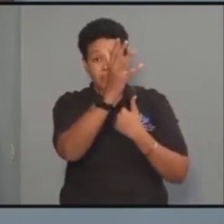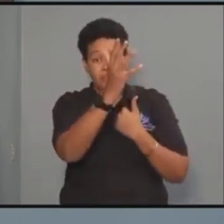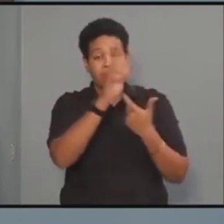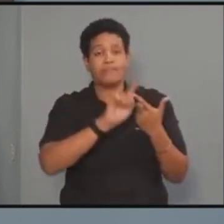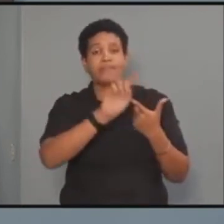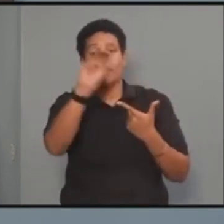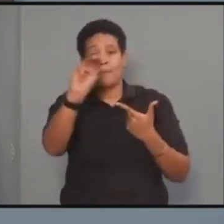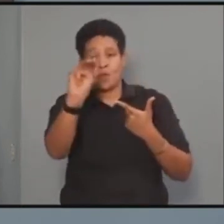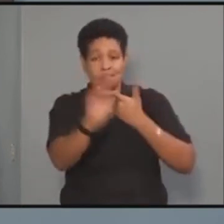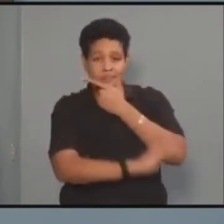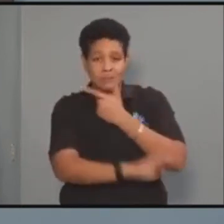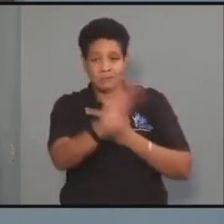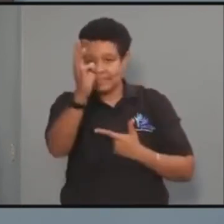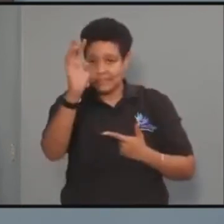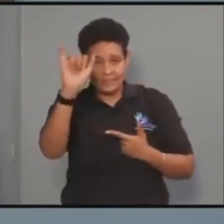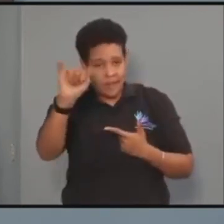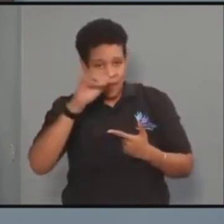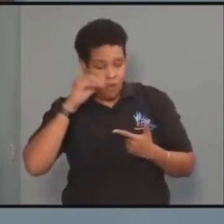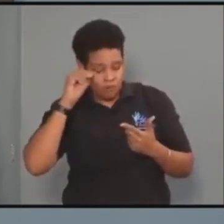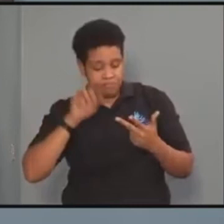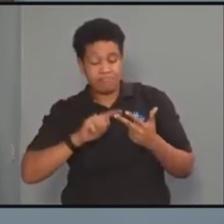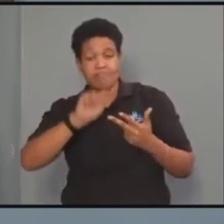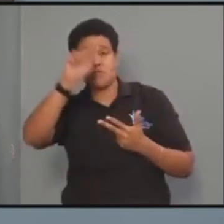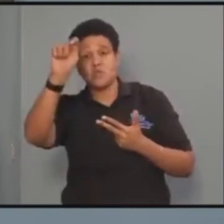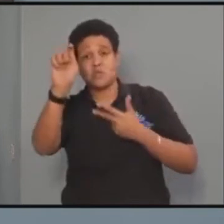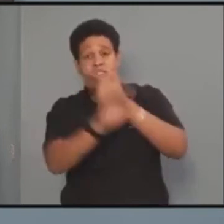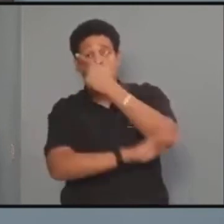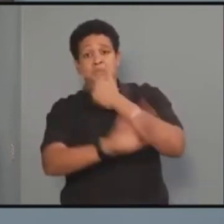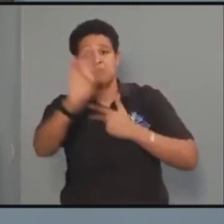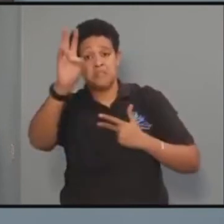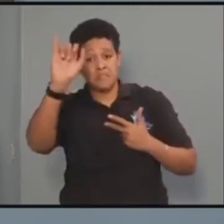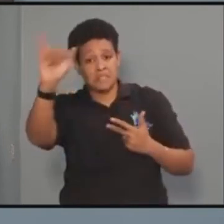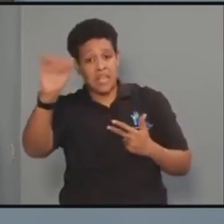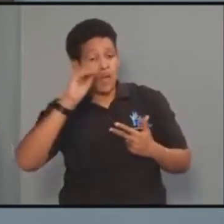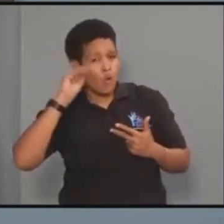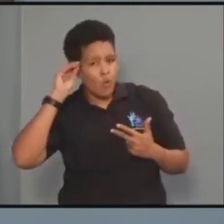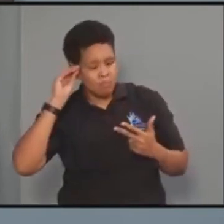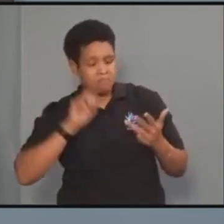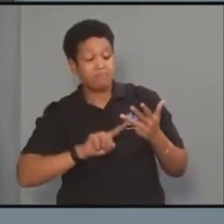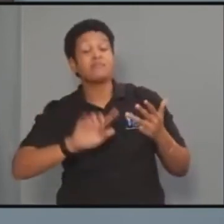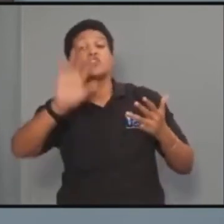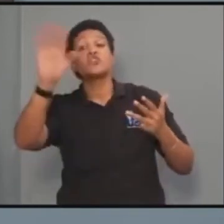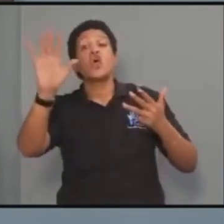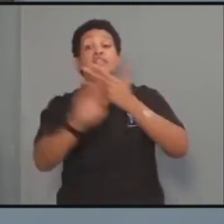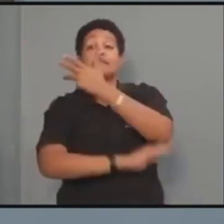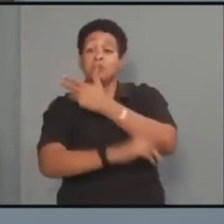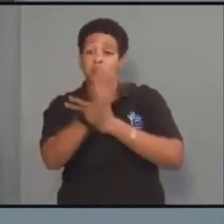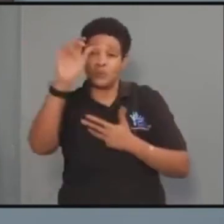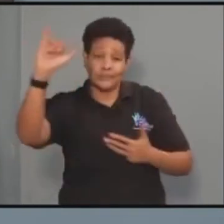Monday, September the 6th, Tuesday, September the 7th, Sunday, September the 12th,